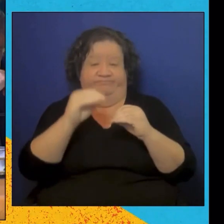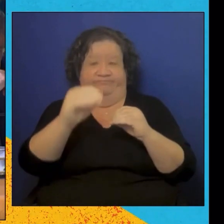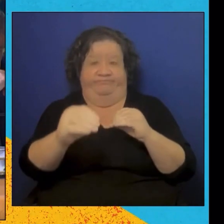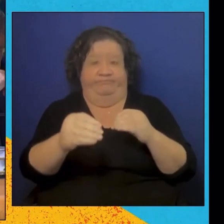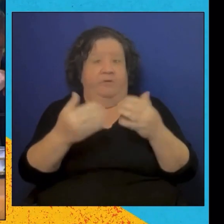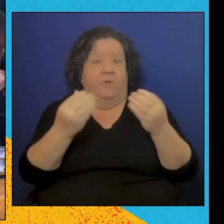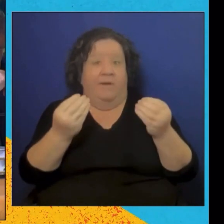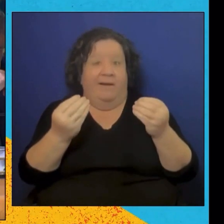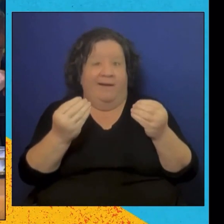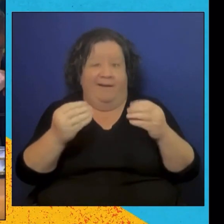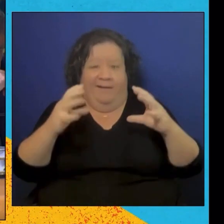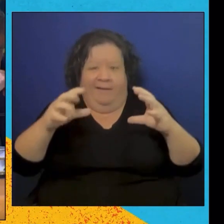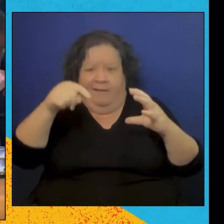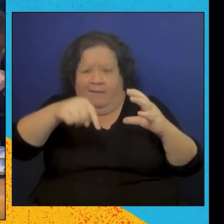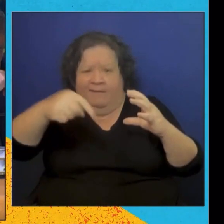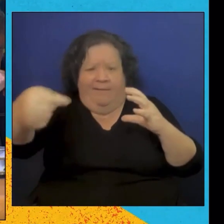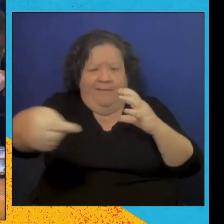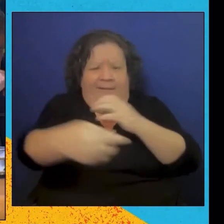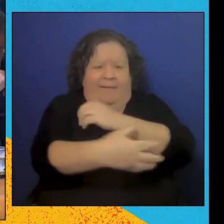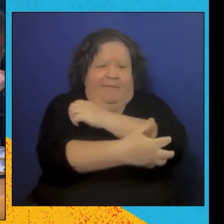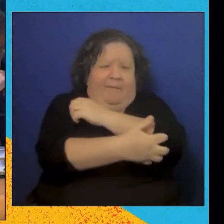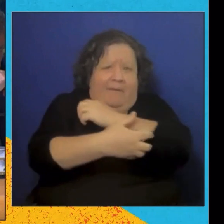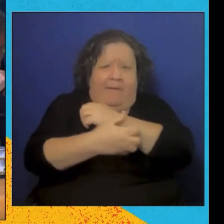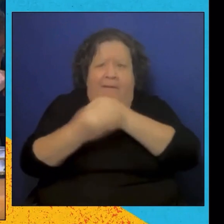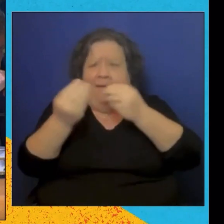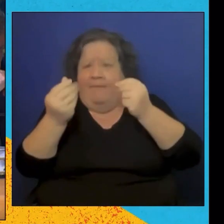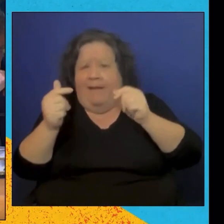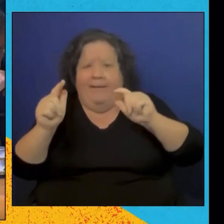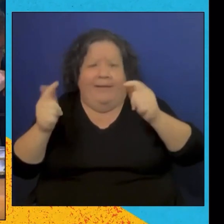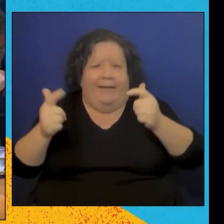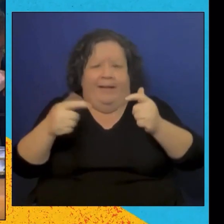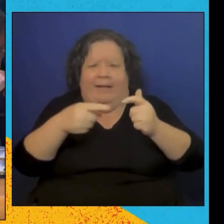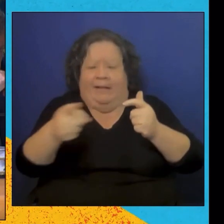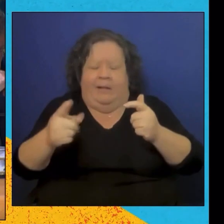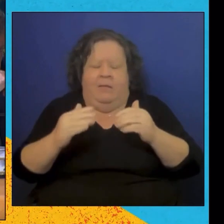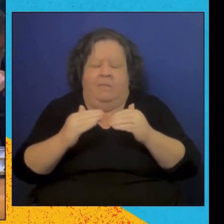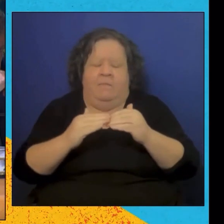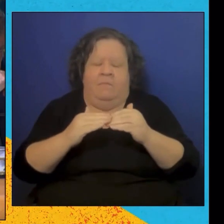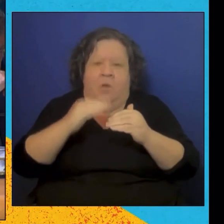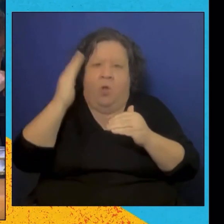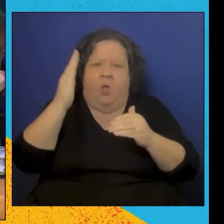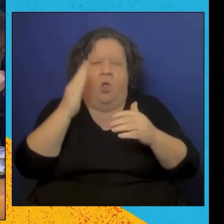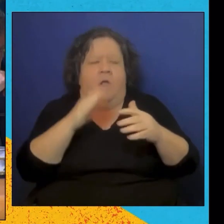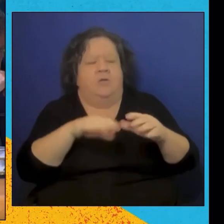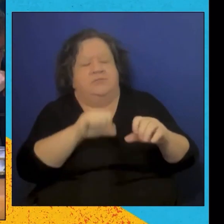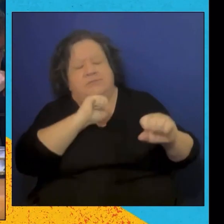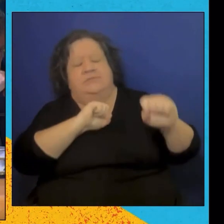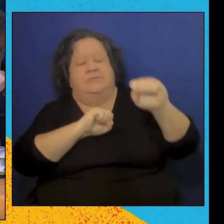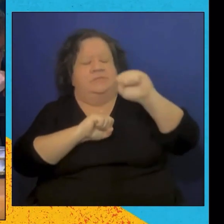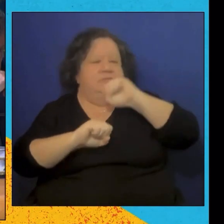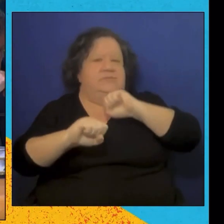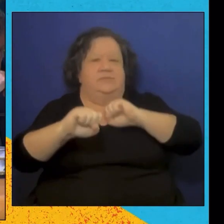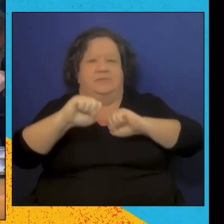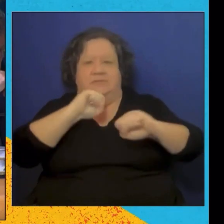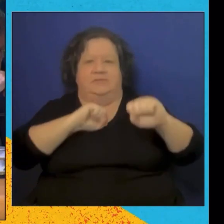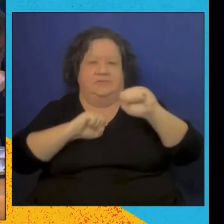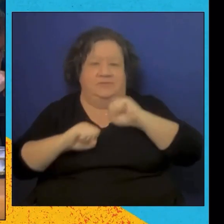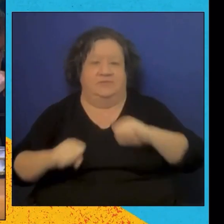should be left behind. And the best time is now. It is still not too late. In conclusion, I